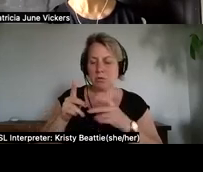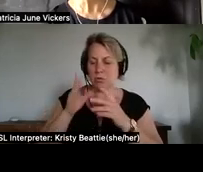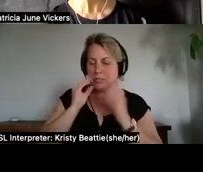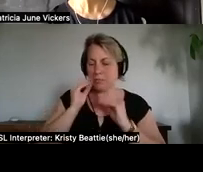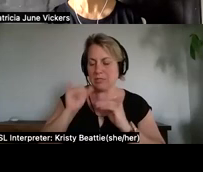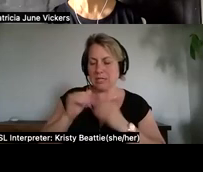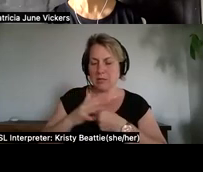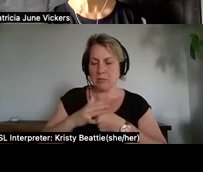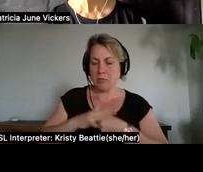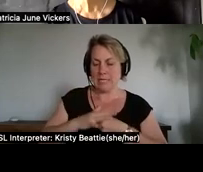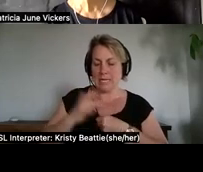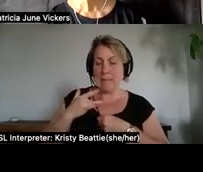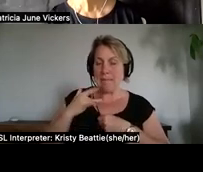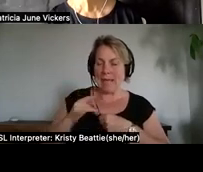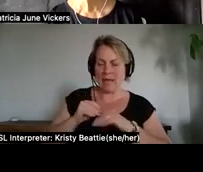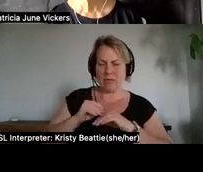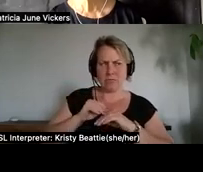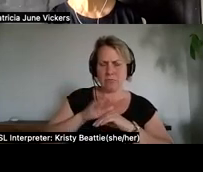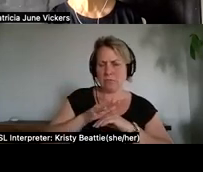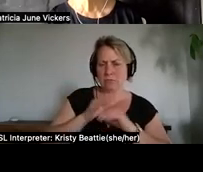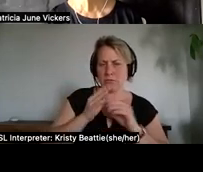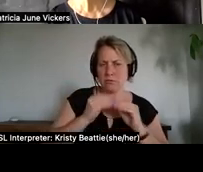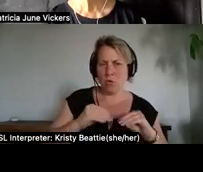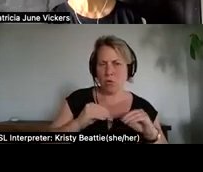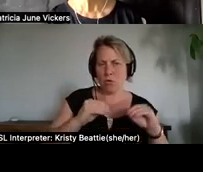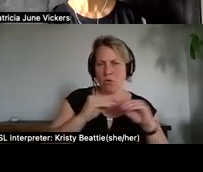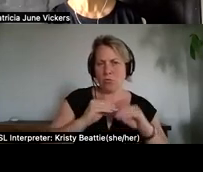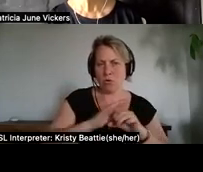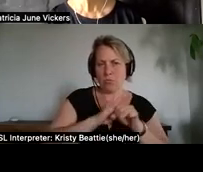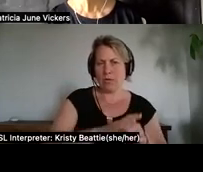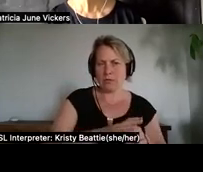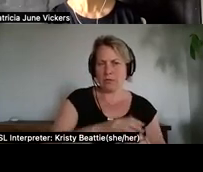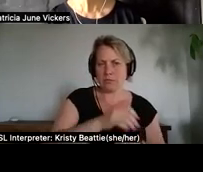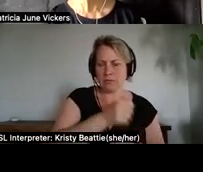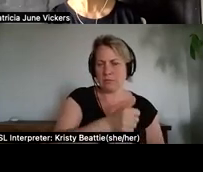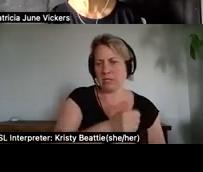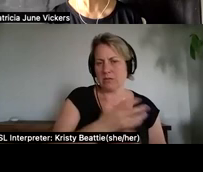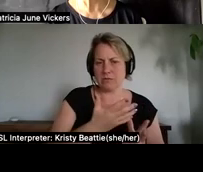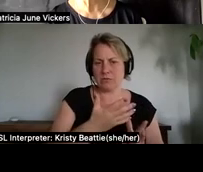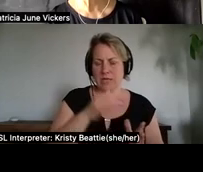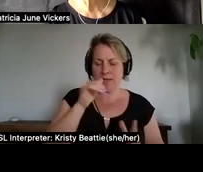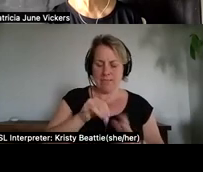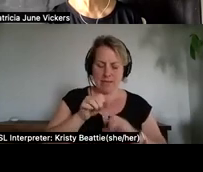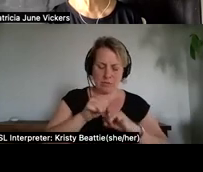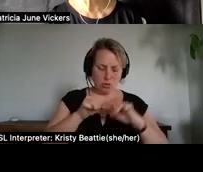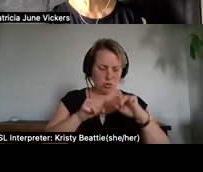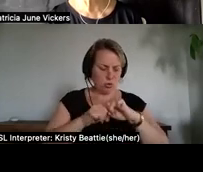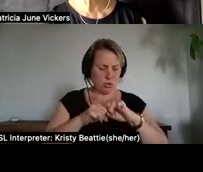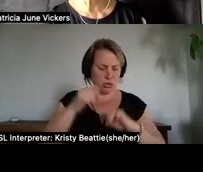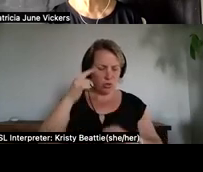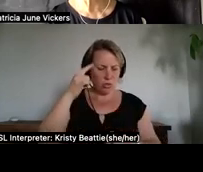-oppressors the very structure of their thought has been conditioned by the